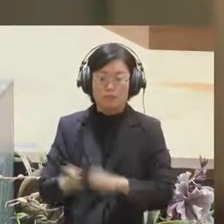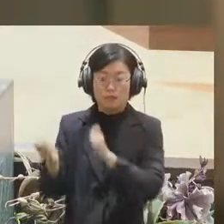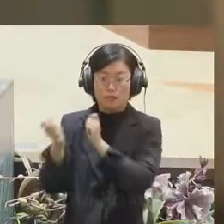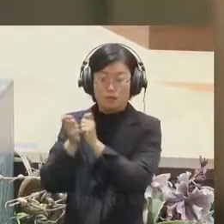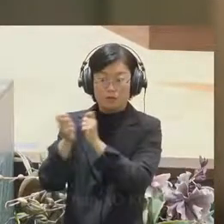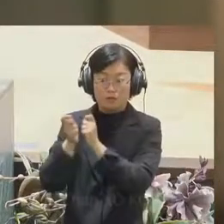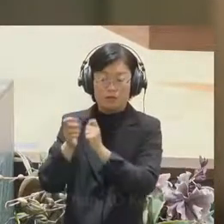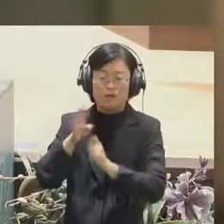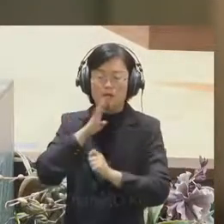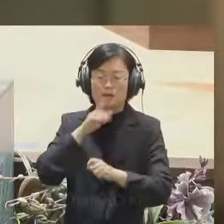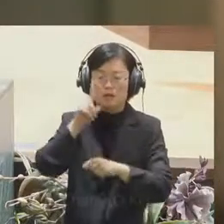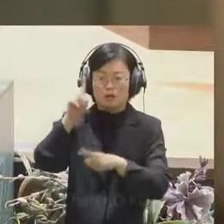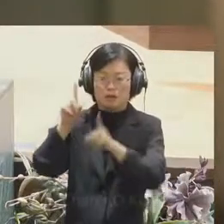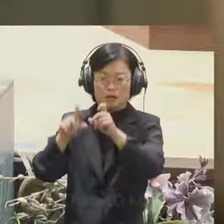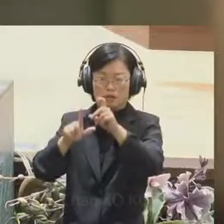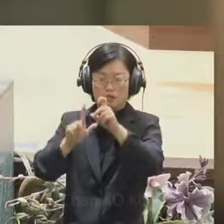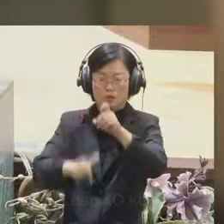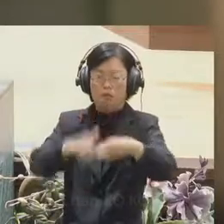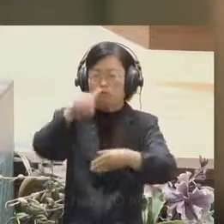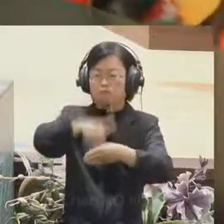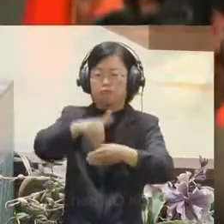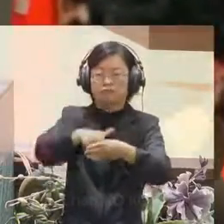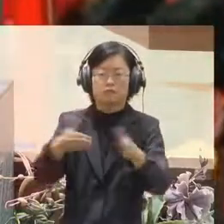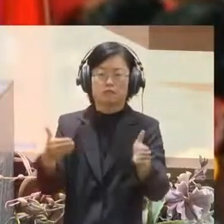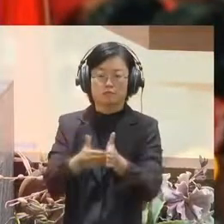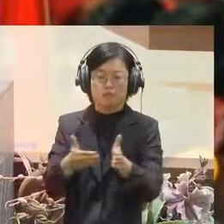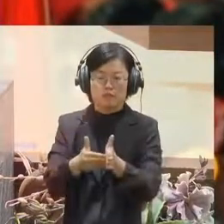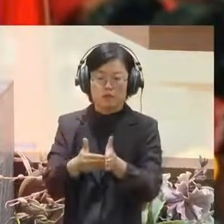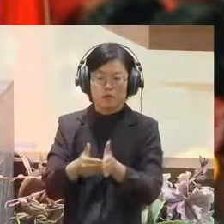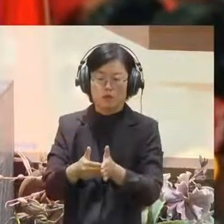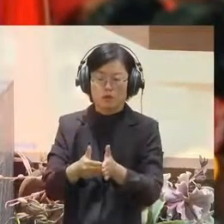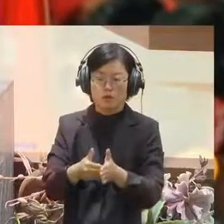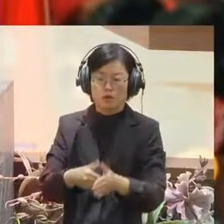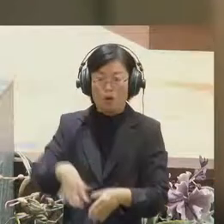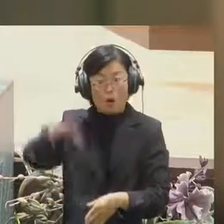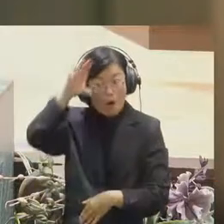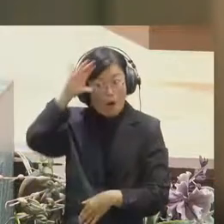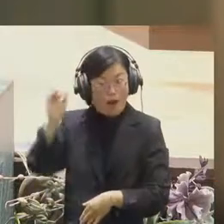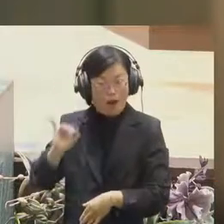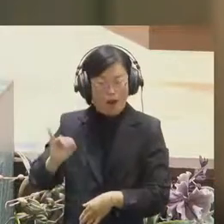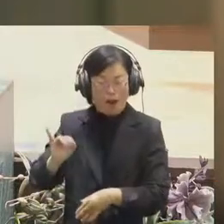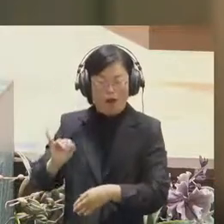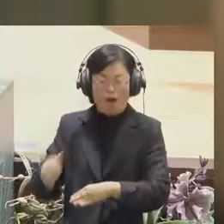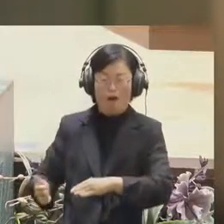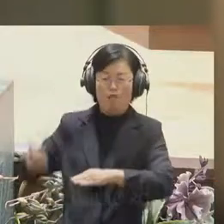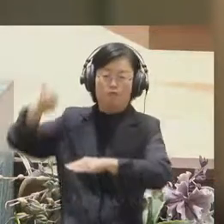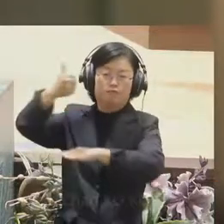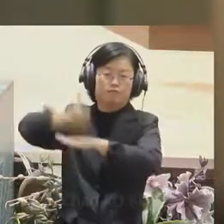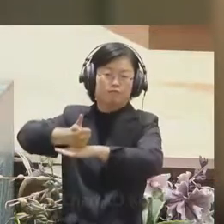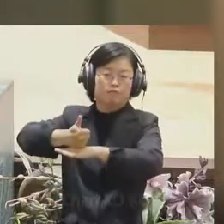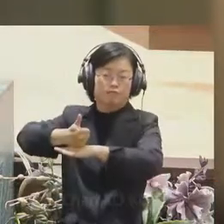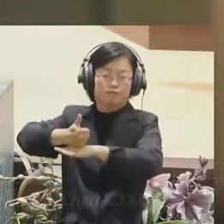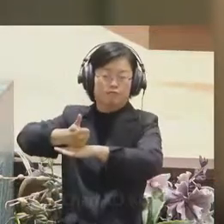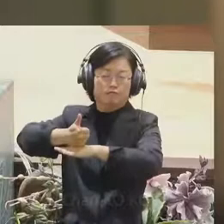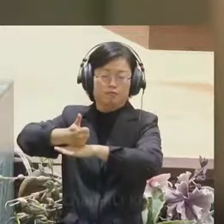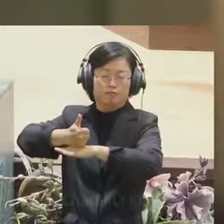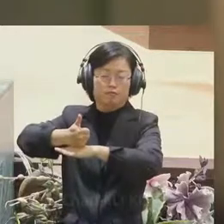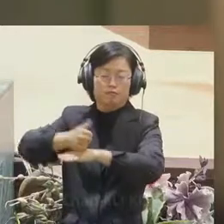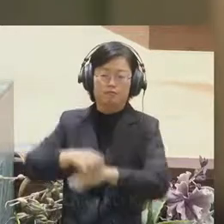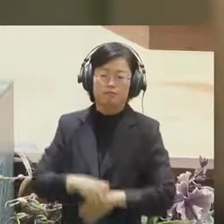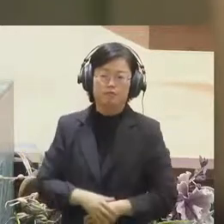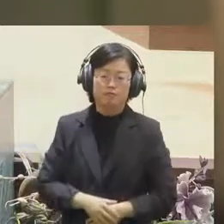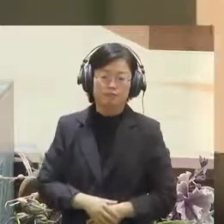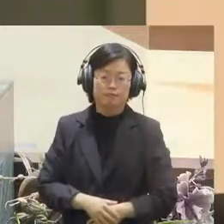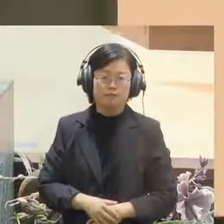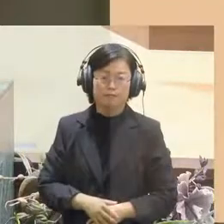2020and the ruling party National League of Democracywhich is led by the Aung San Suu Kyiwong the election